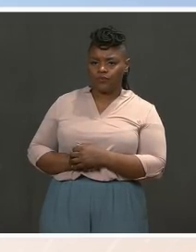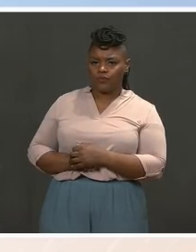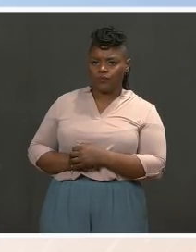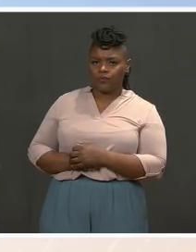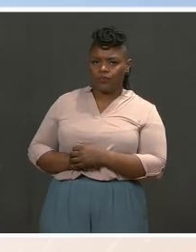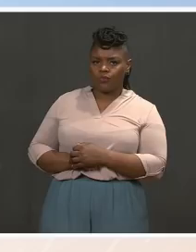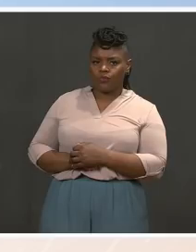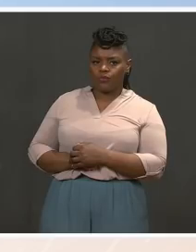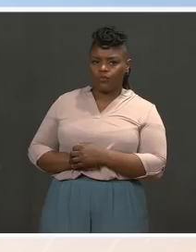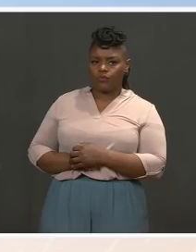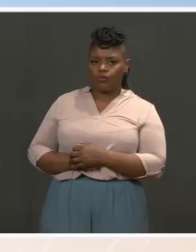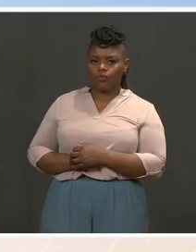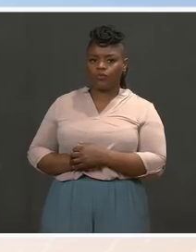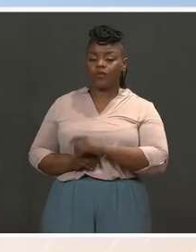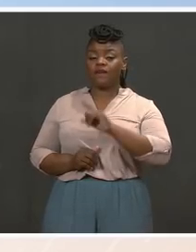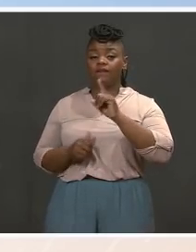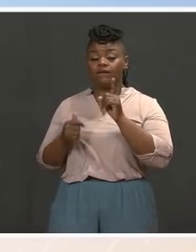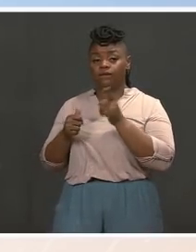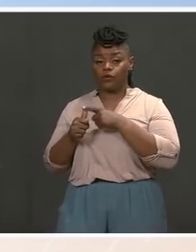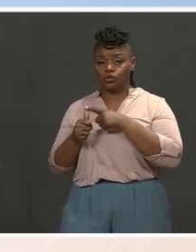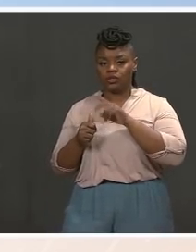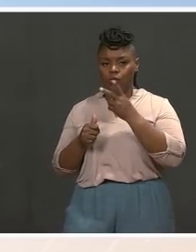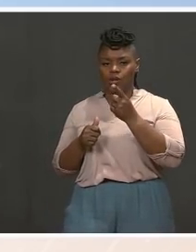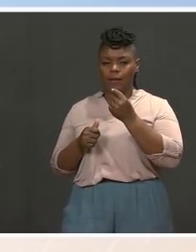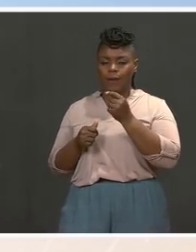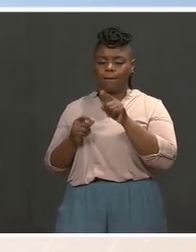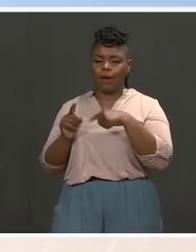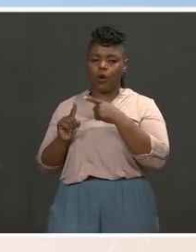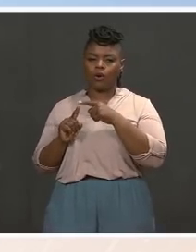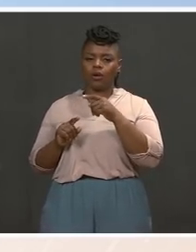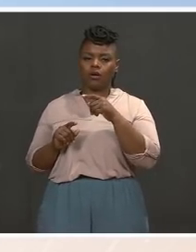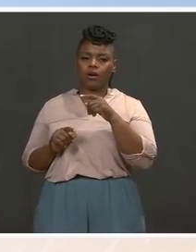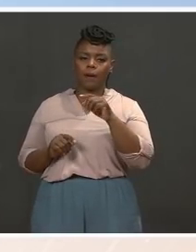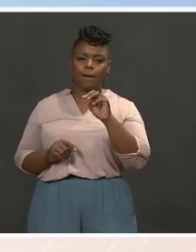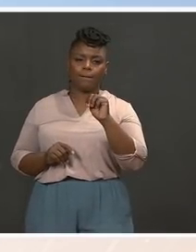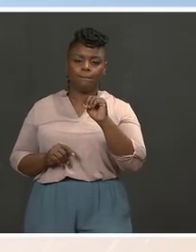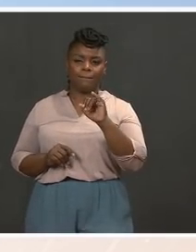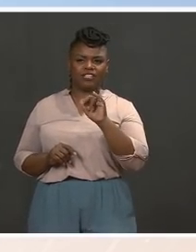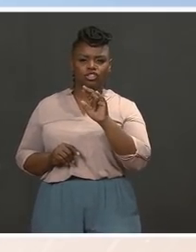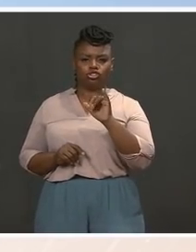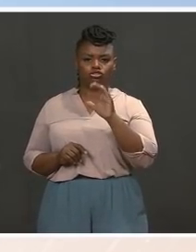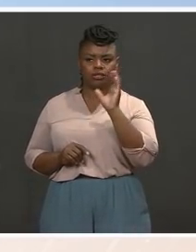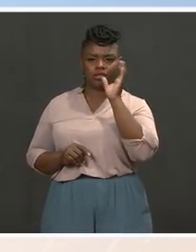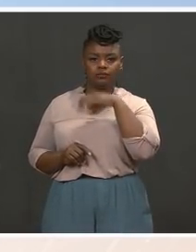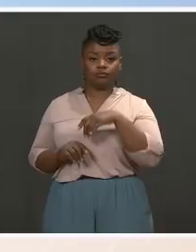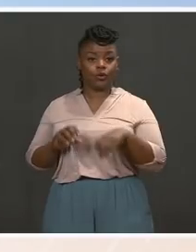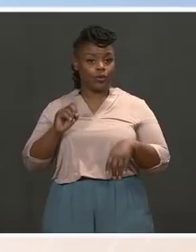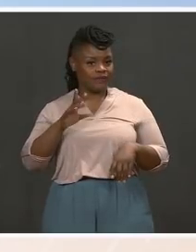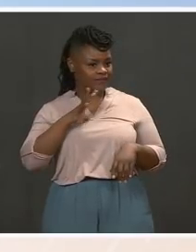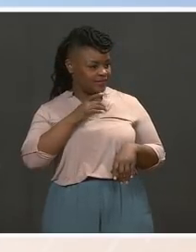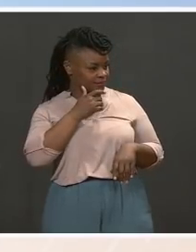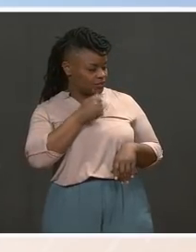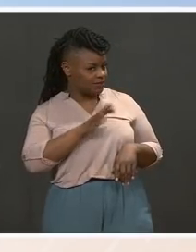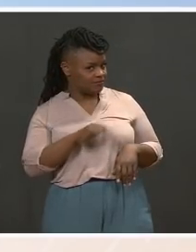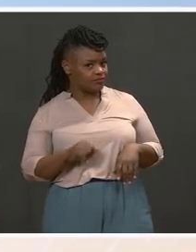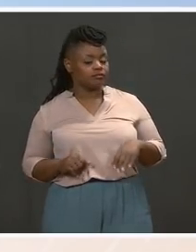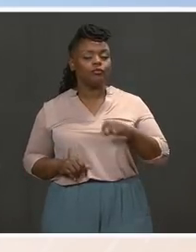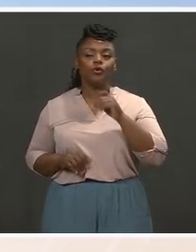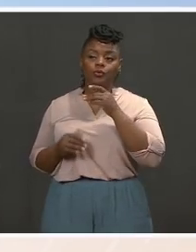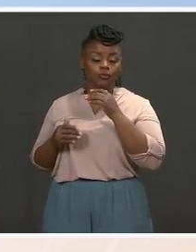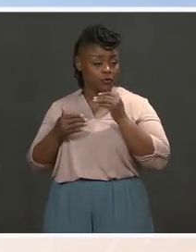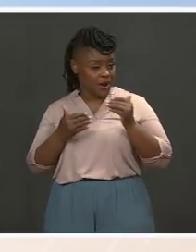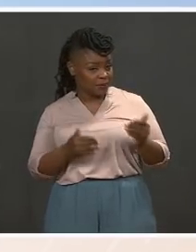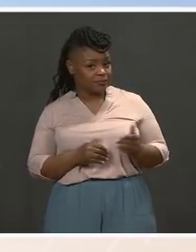solve. MS. Okay. There's a lot of setups for these questions today. I like it. Go ahead. Sure. So, Vice President